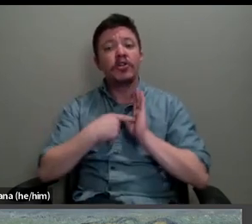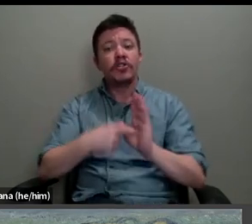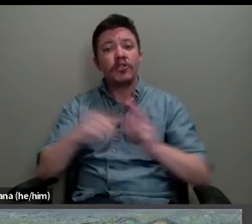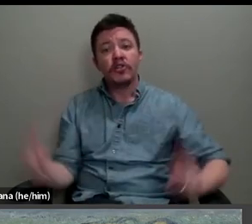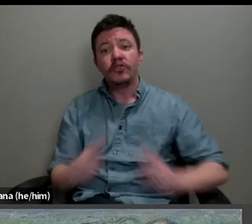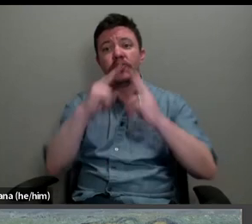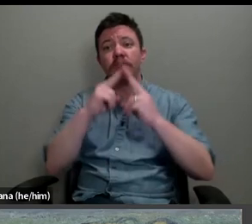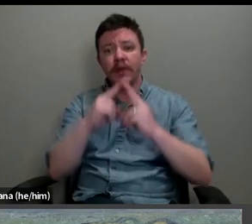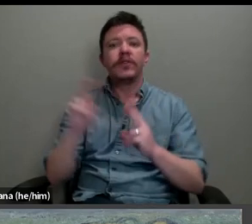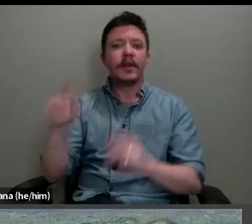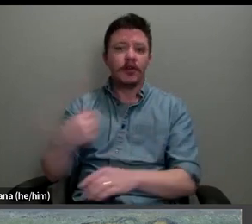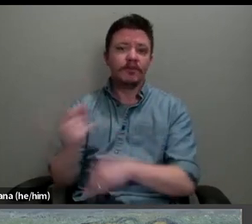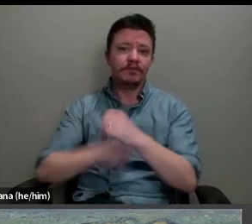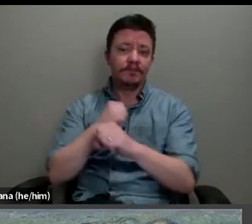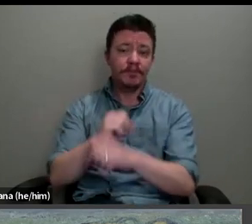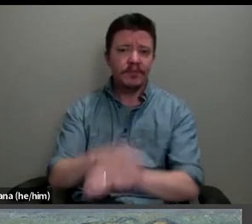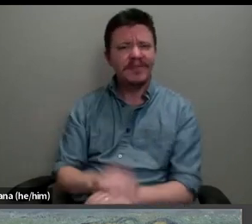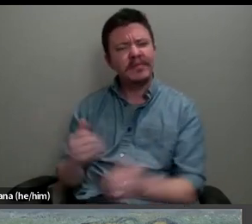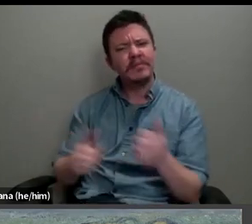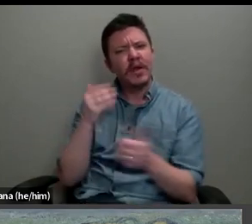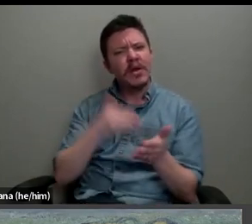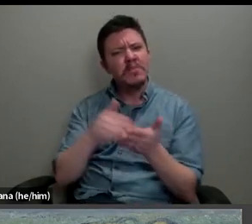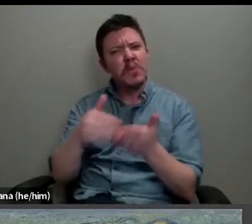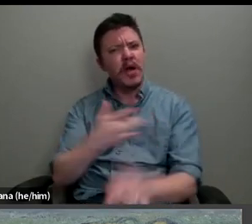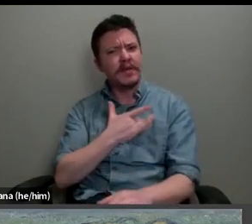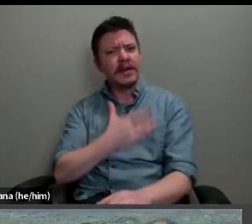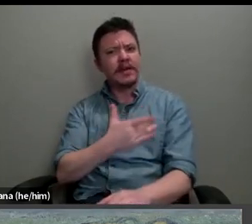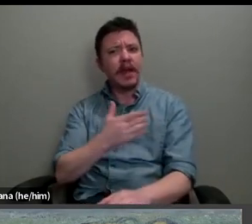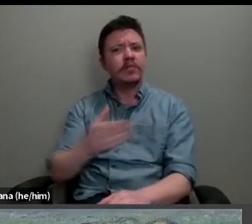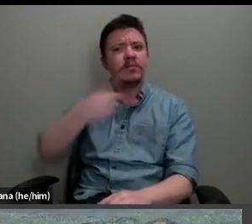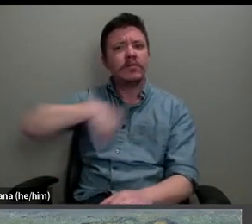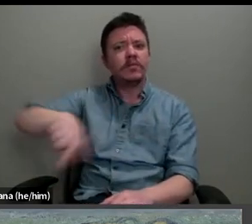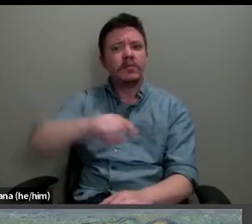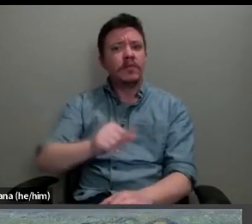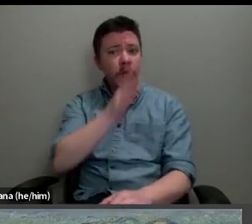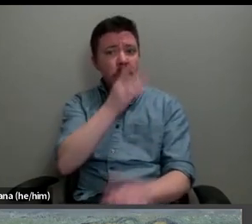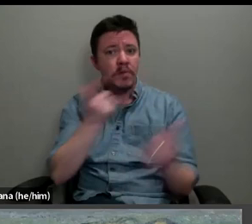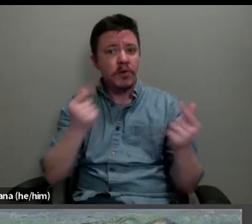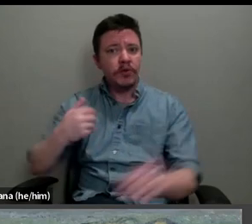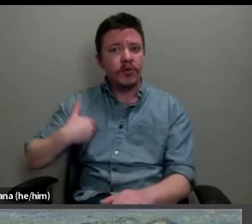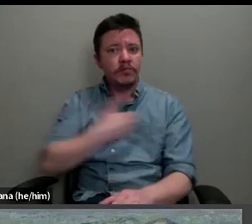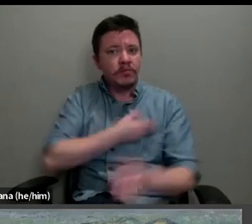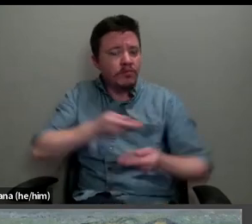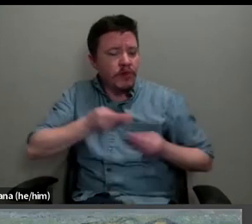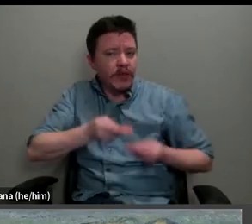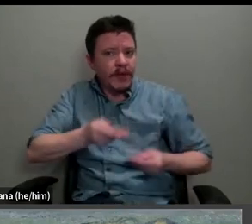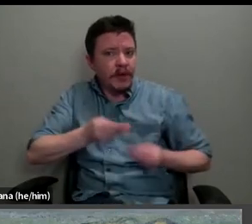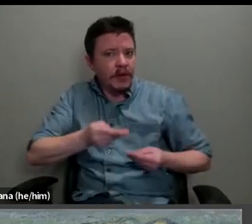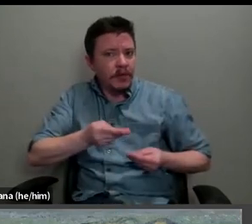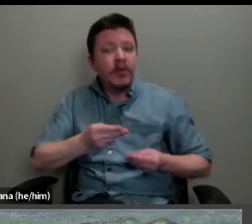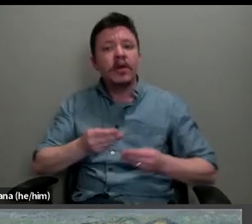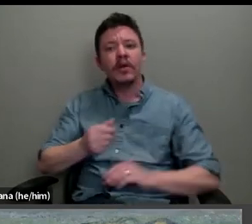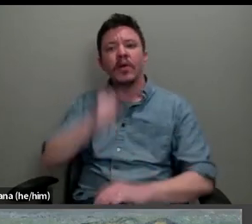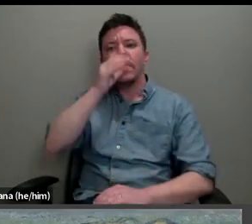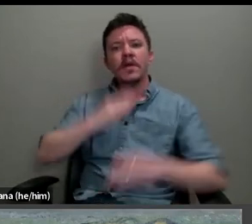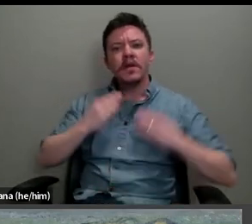Bouteville. More often than not, these are breastfeeding paintings in which the female body is made the object of an